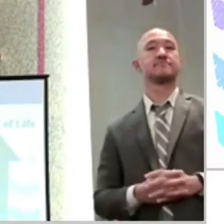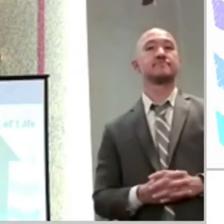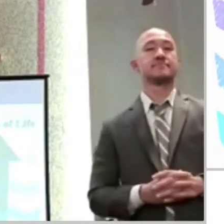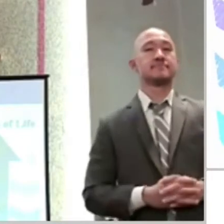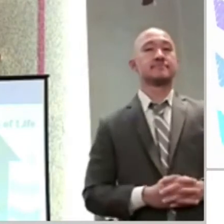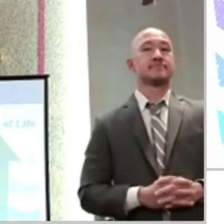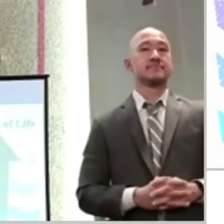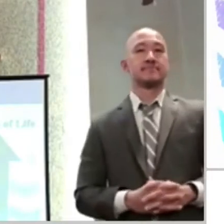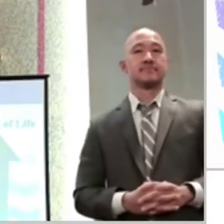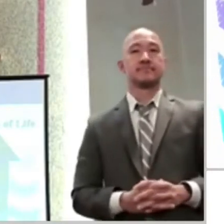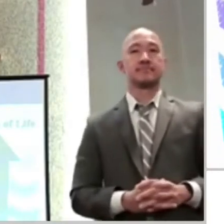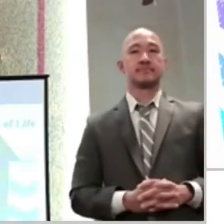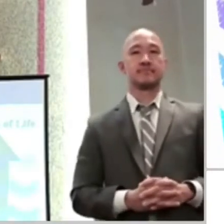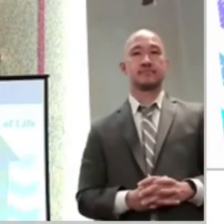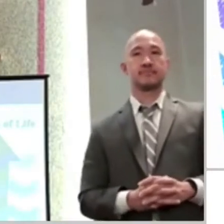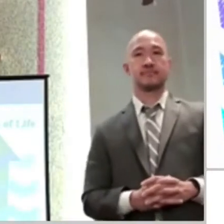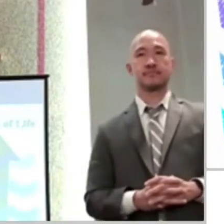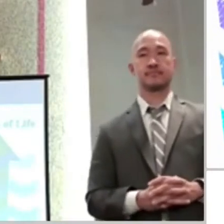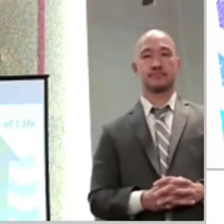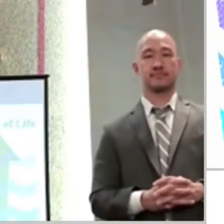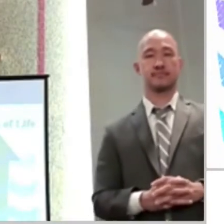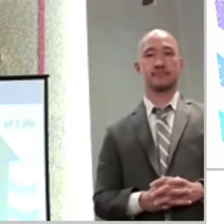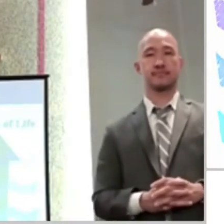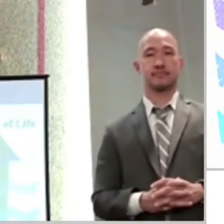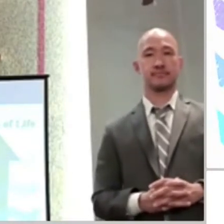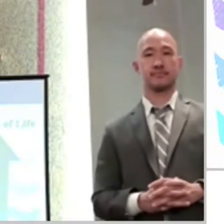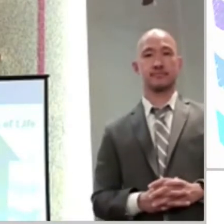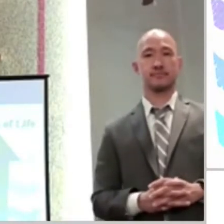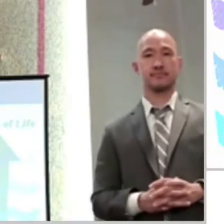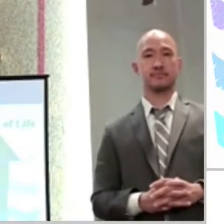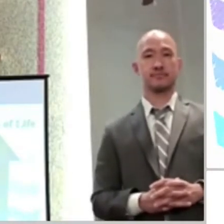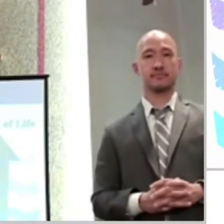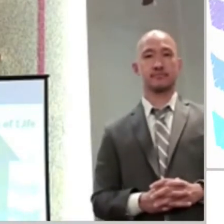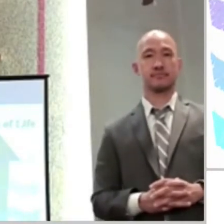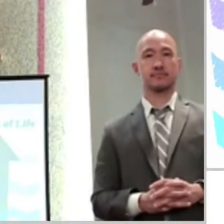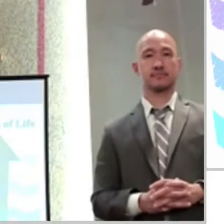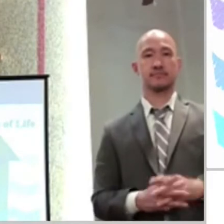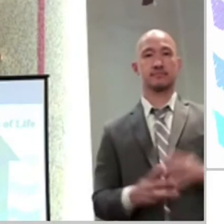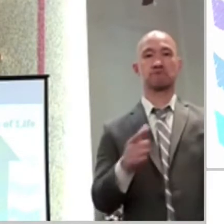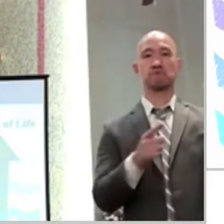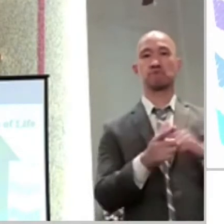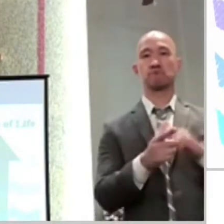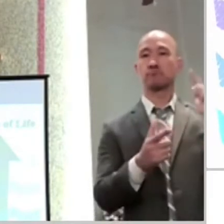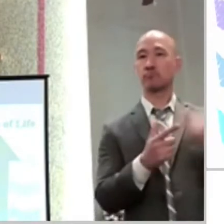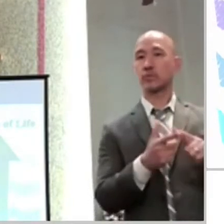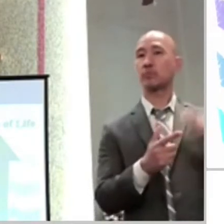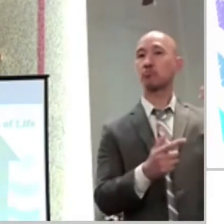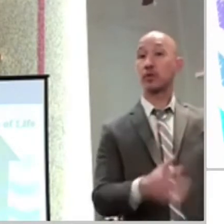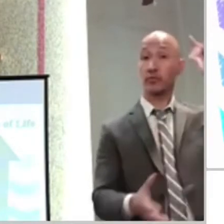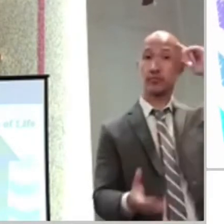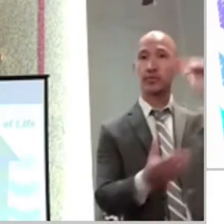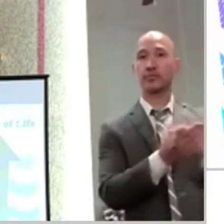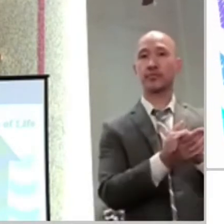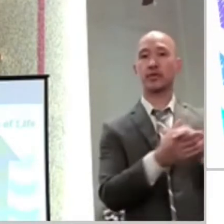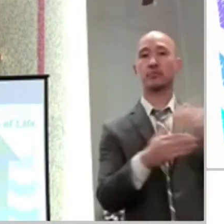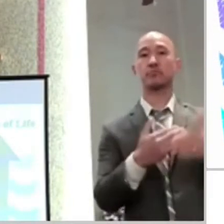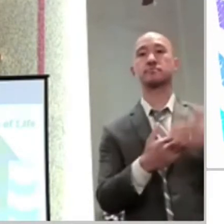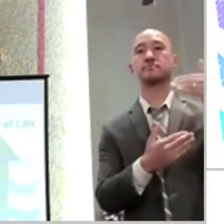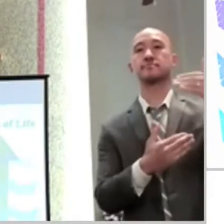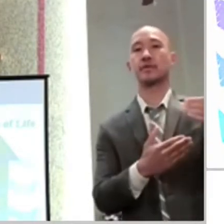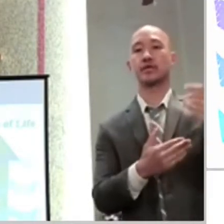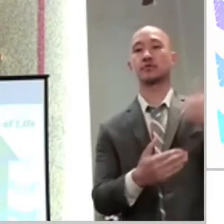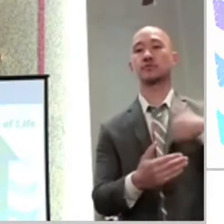what Jesus is looking, then we take those steps to baptism. To making that commitment with him. Because we trust him